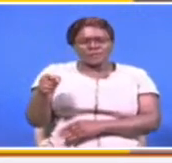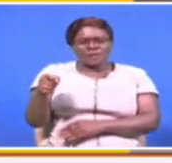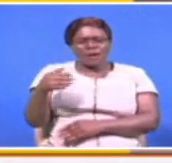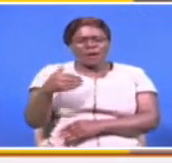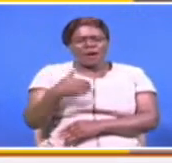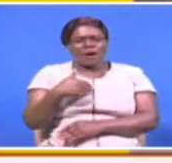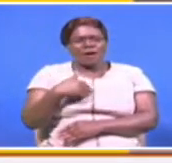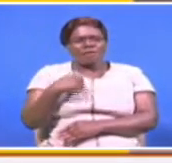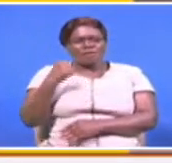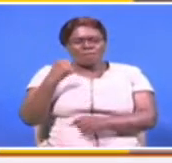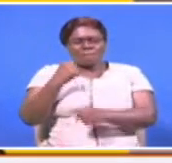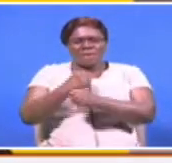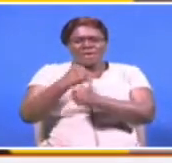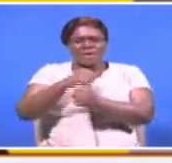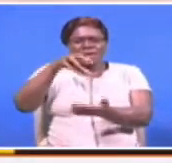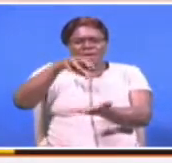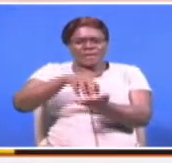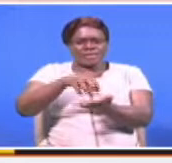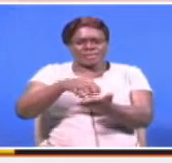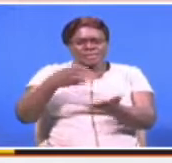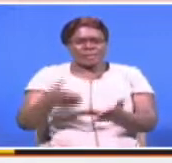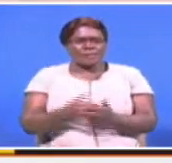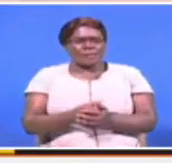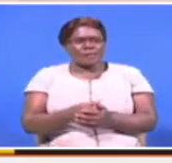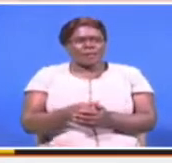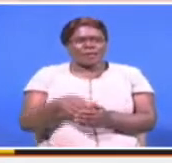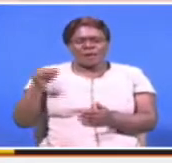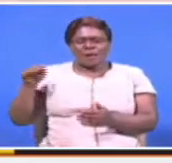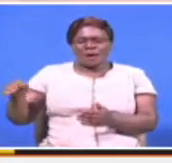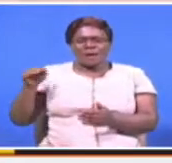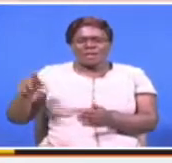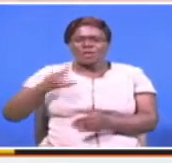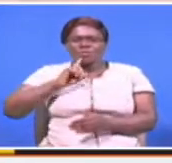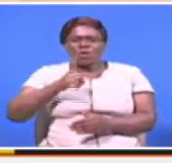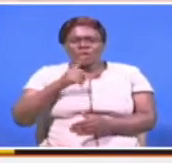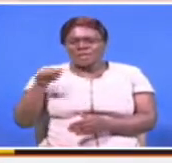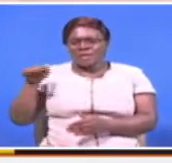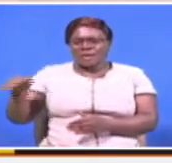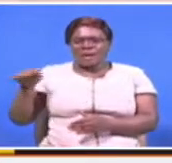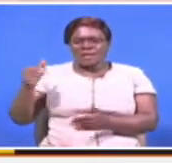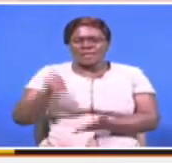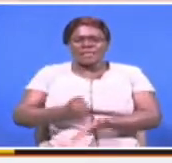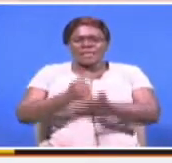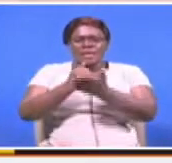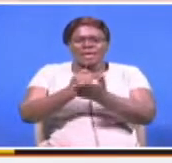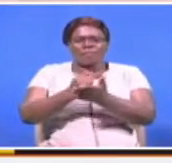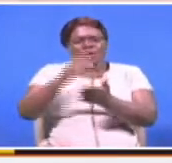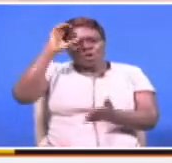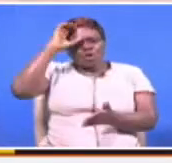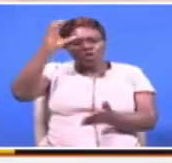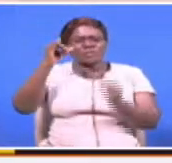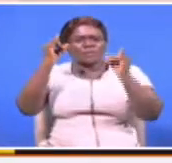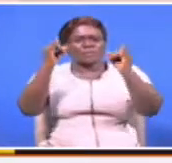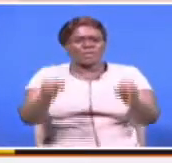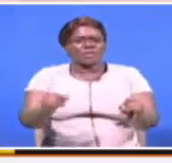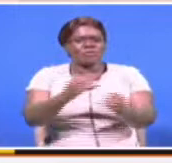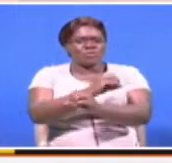really have to make a case for this. EARLY WARNING AND EARLY RESPONSE ARE CONCEPTS WHICH ARE NOT NEW